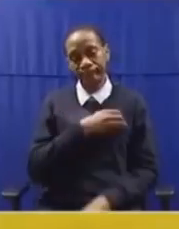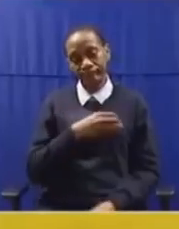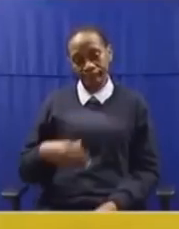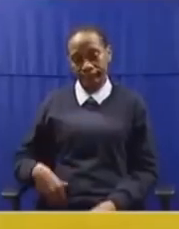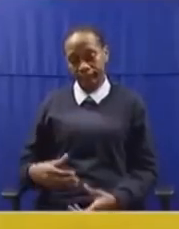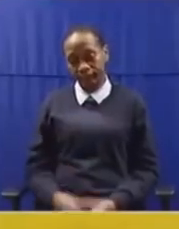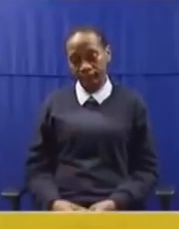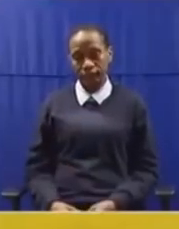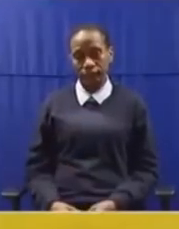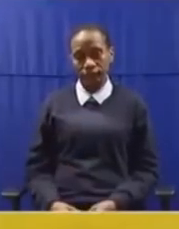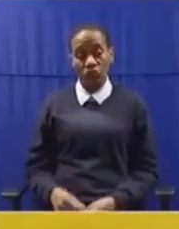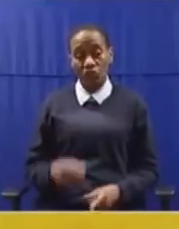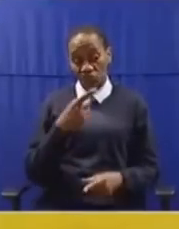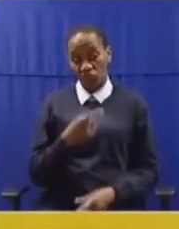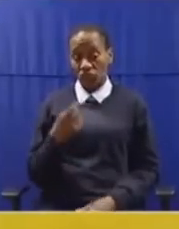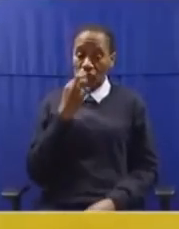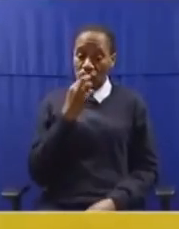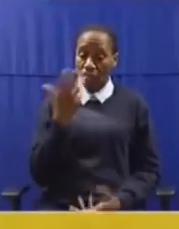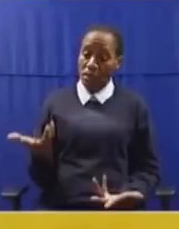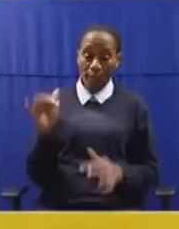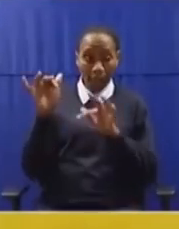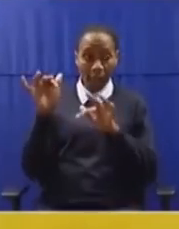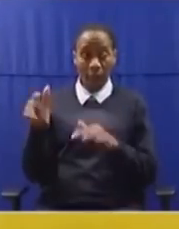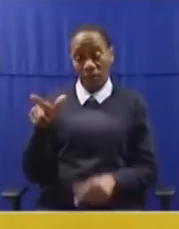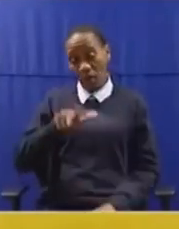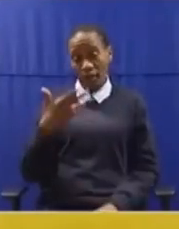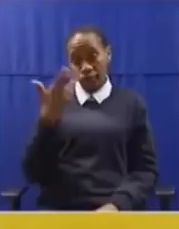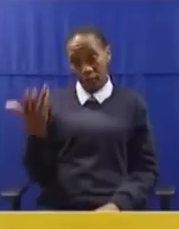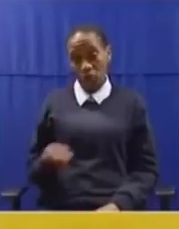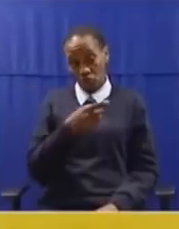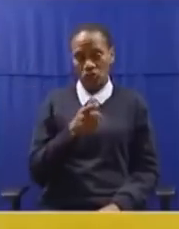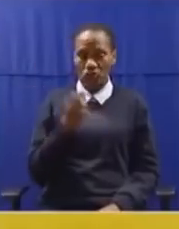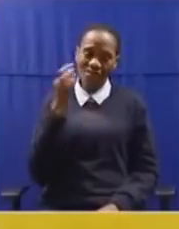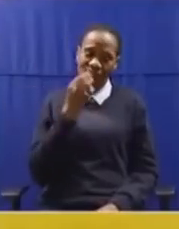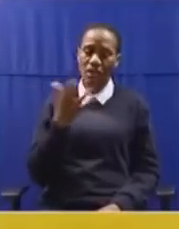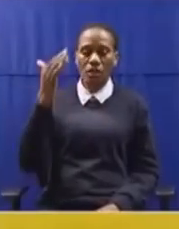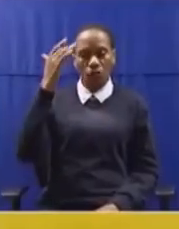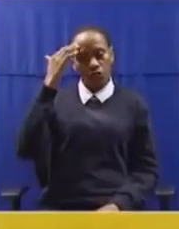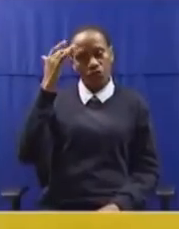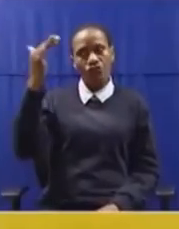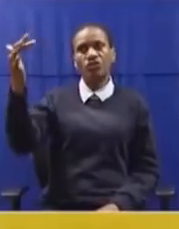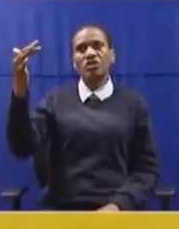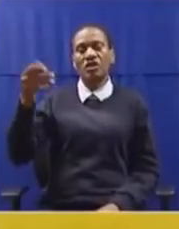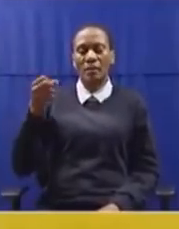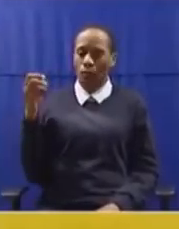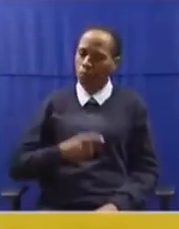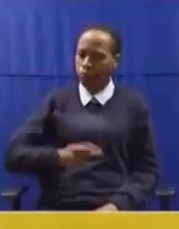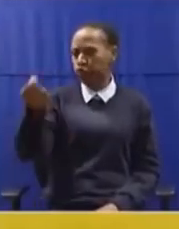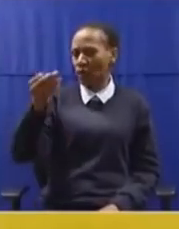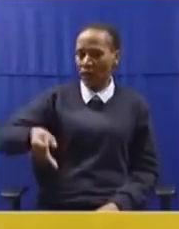you ridicule black people and their landlessness, yet you tell them to dream about bullet trains and new cities.